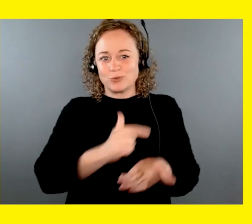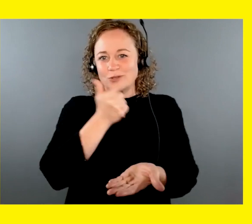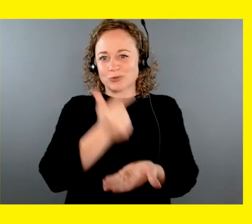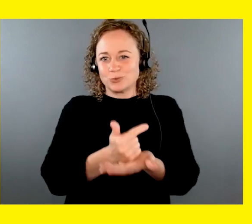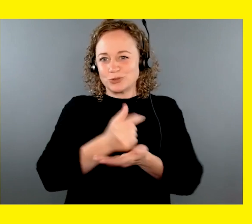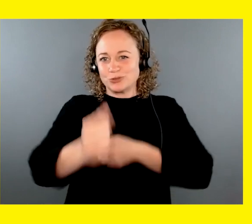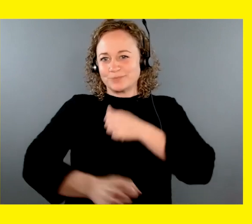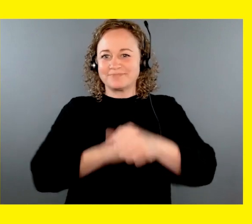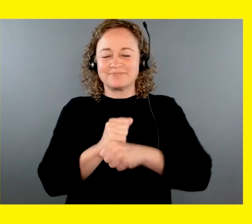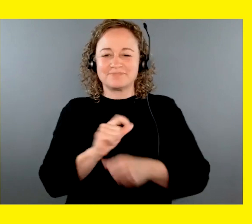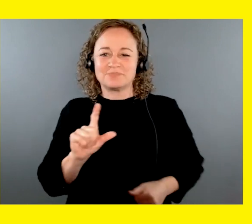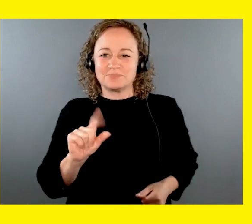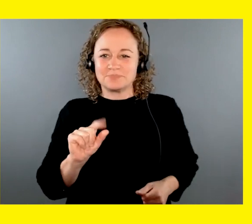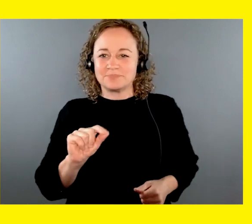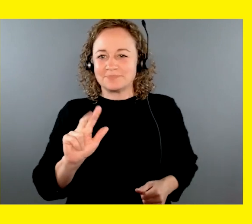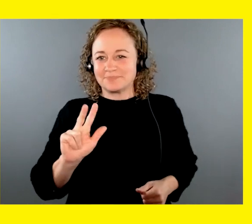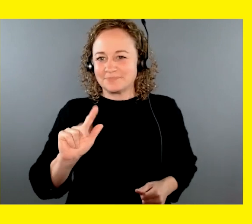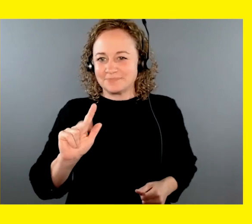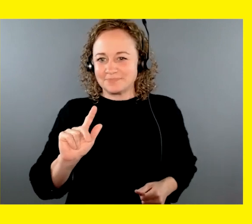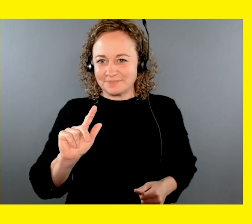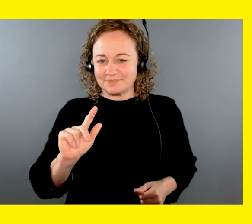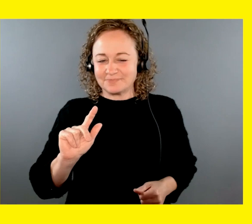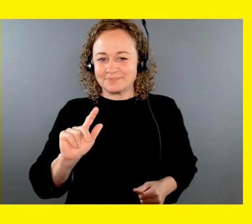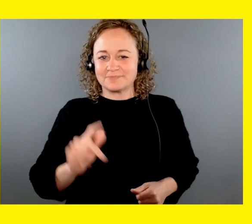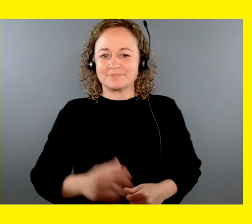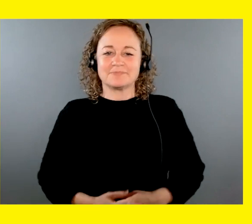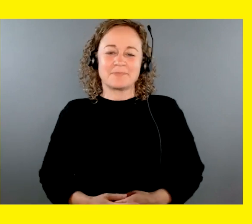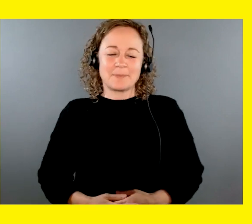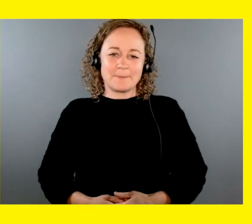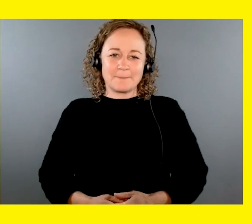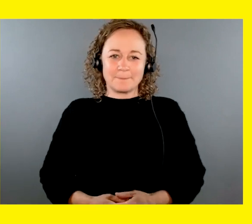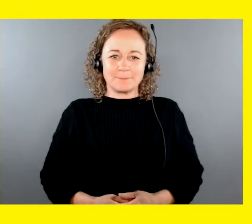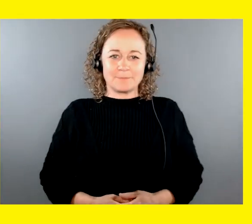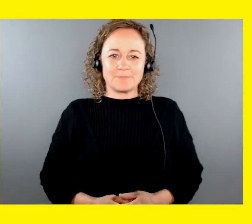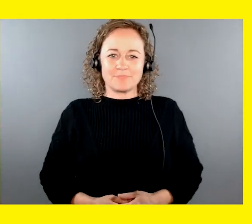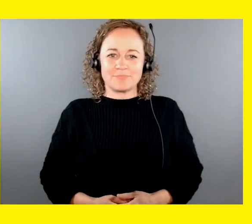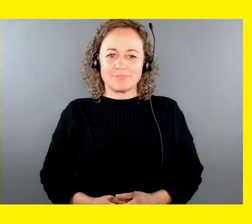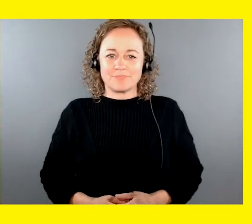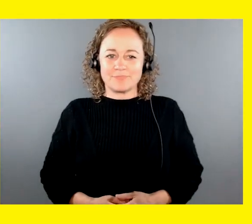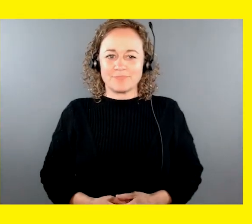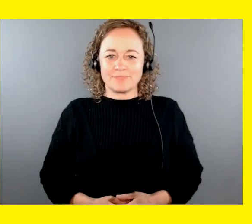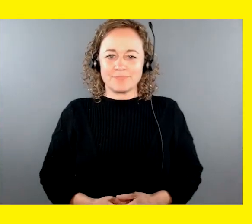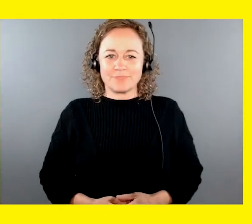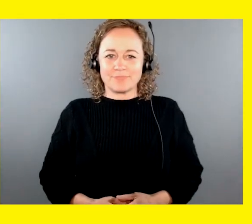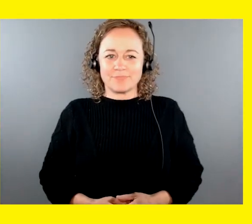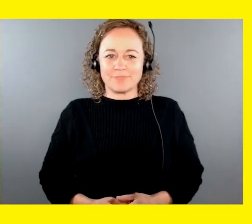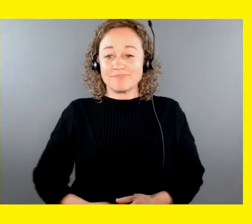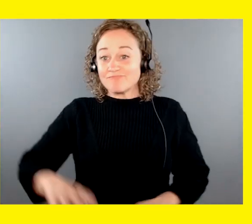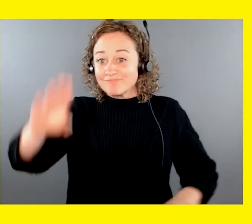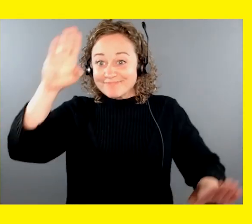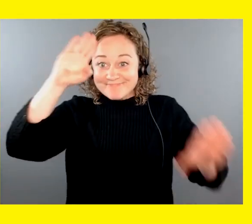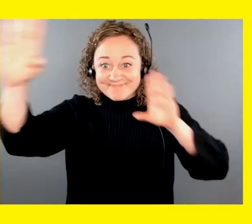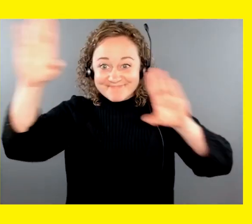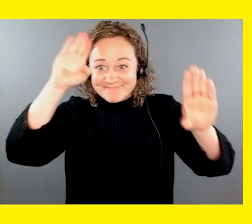features a dog with a handle and harness. An ASL interpreter signs in a separate window.